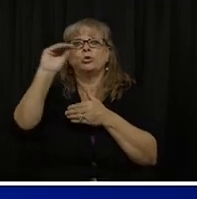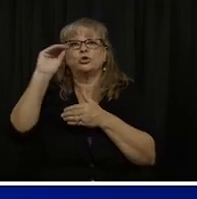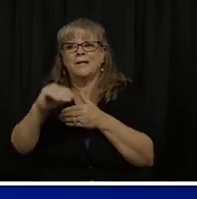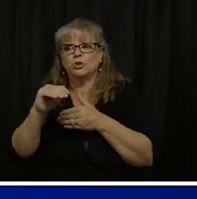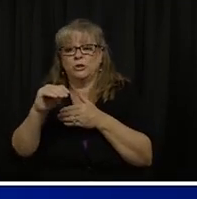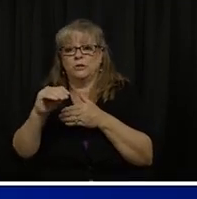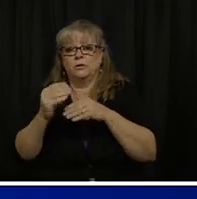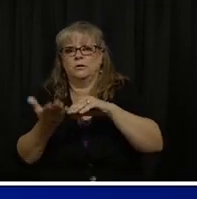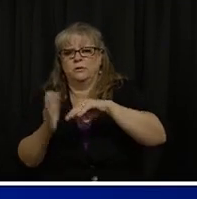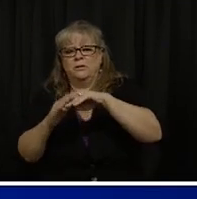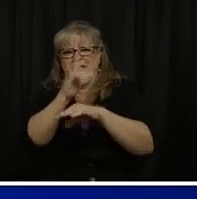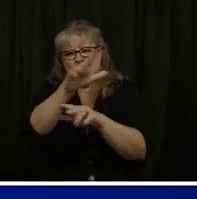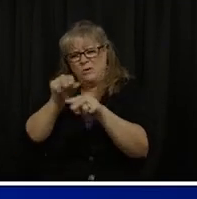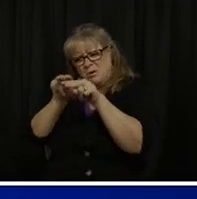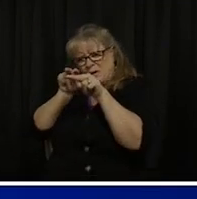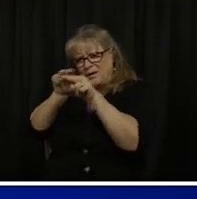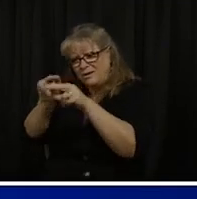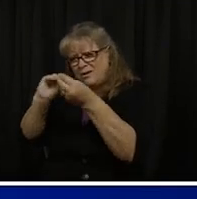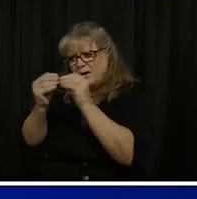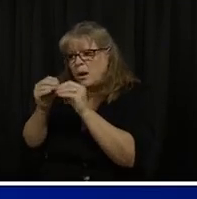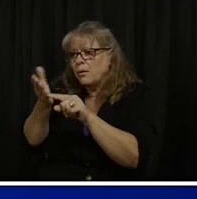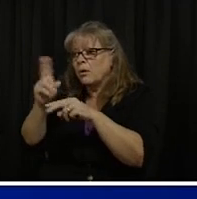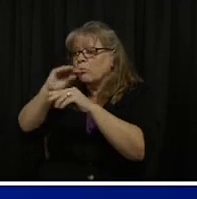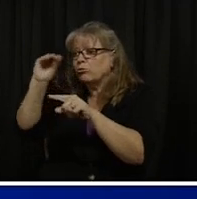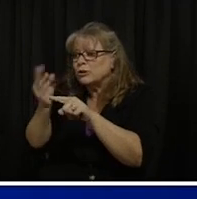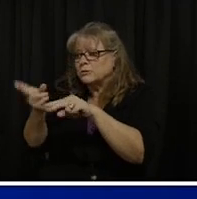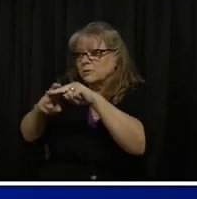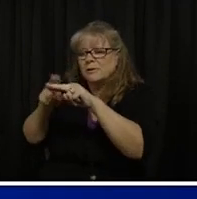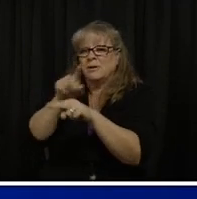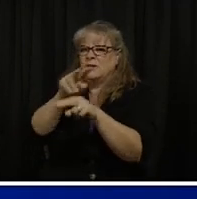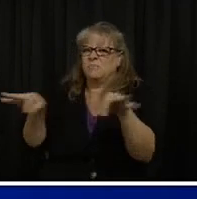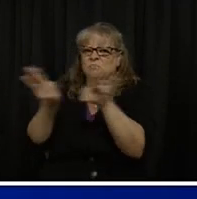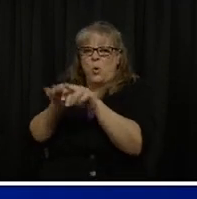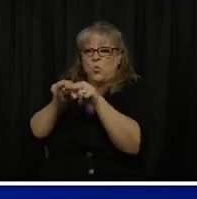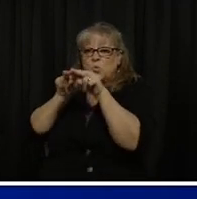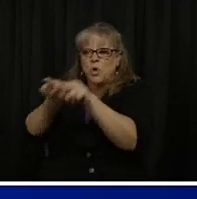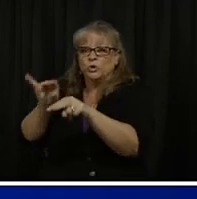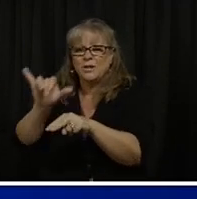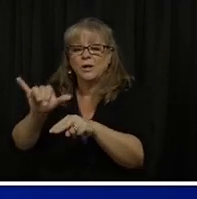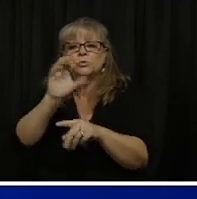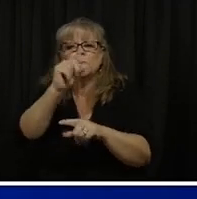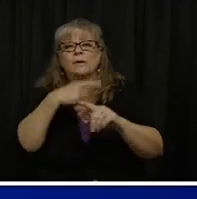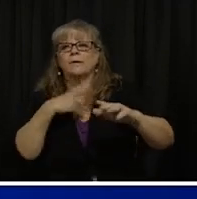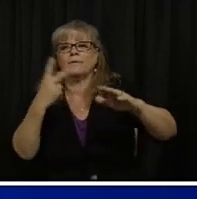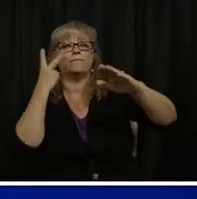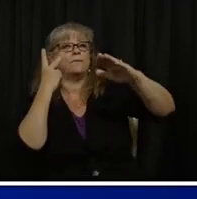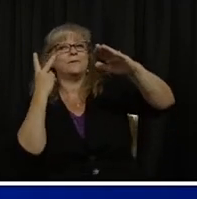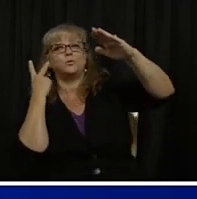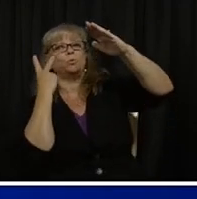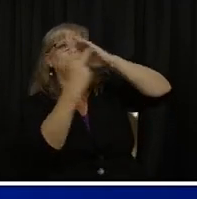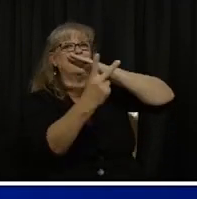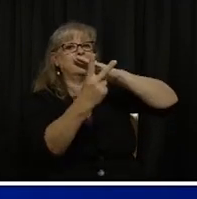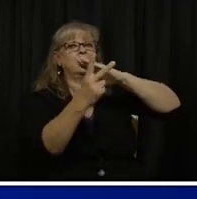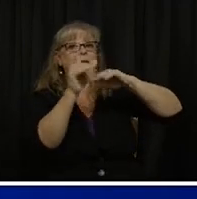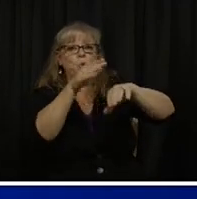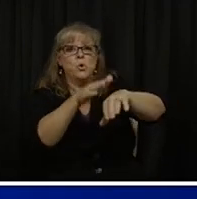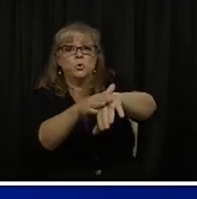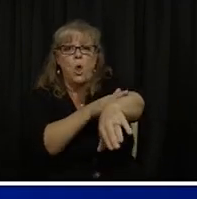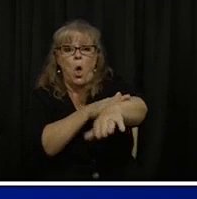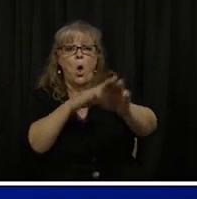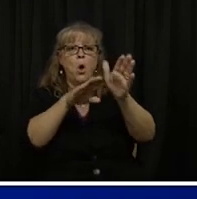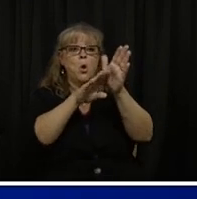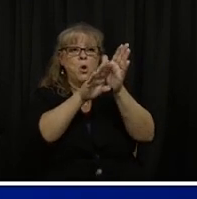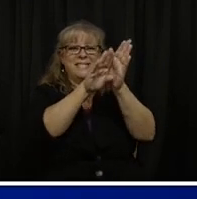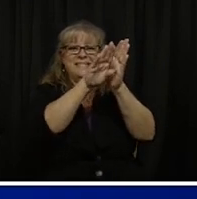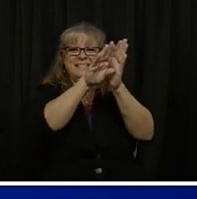earlier, our predictions with this model had shown slower rates of increase in the number of hospitalizations and ICU beds needed in the